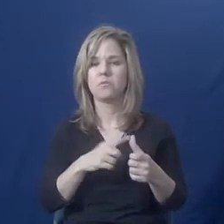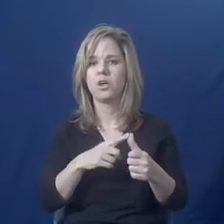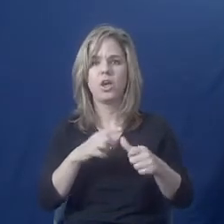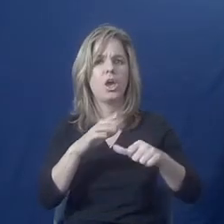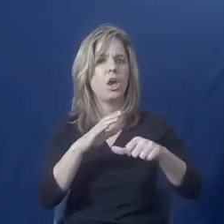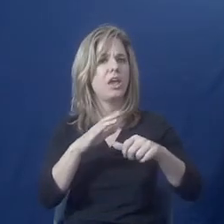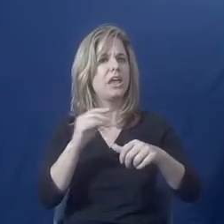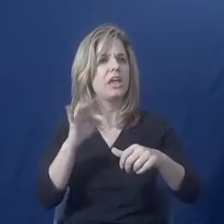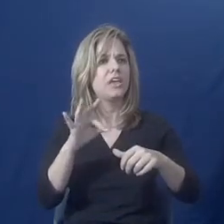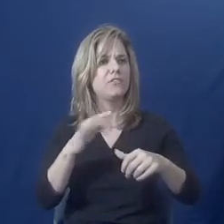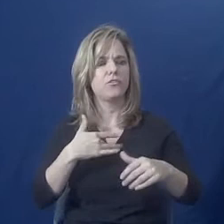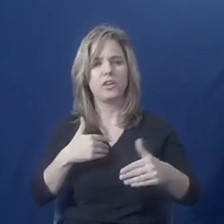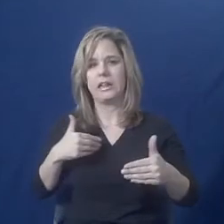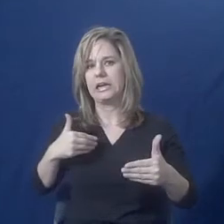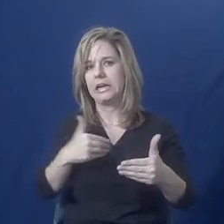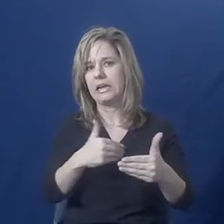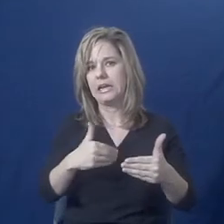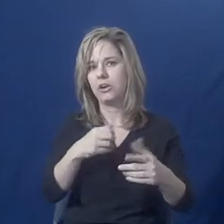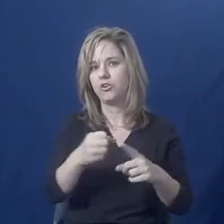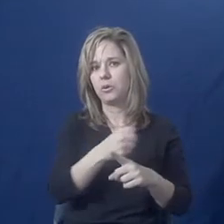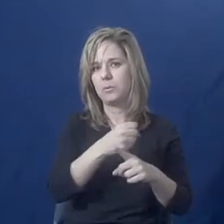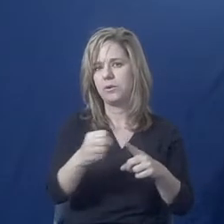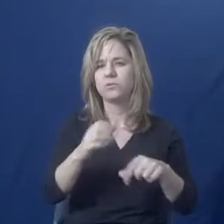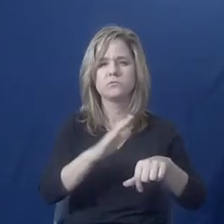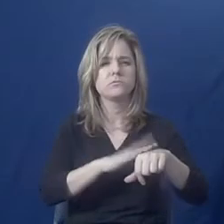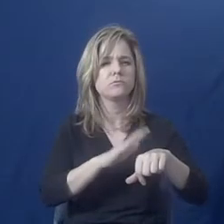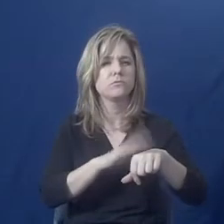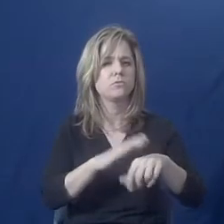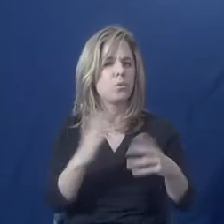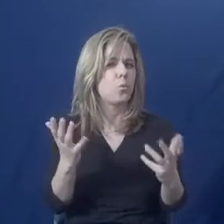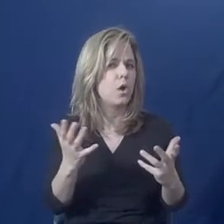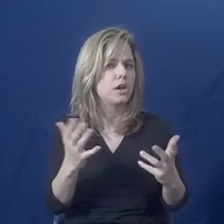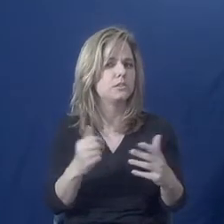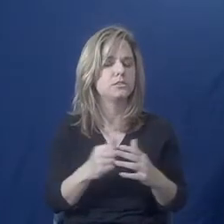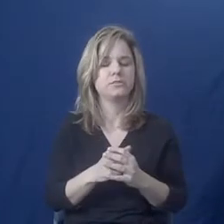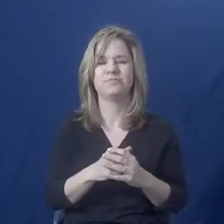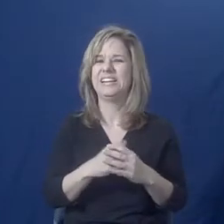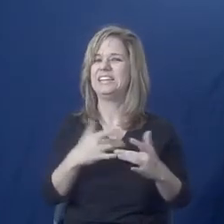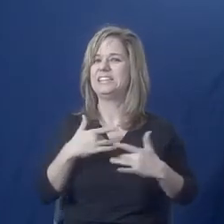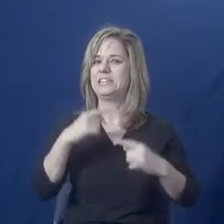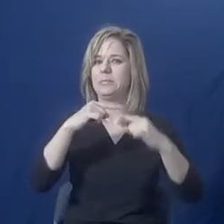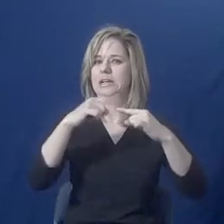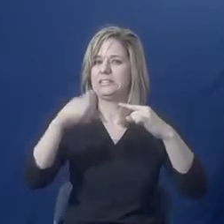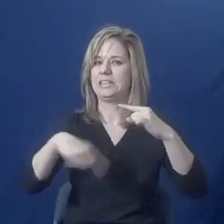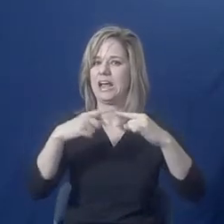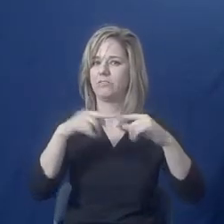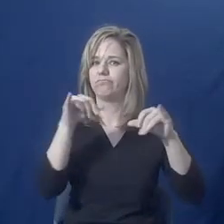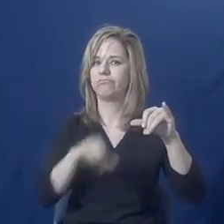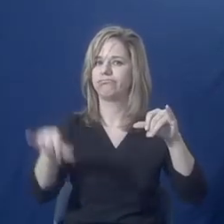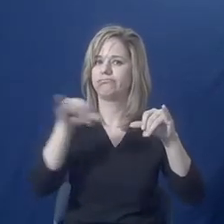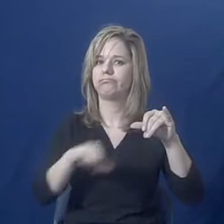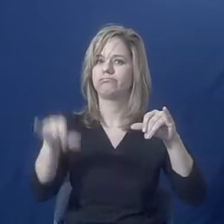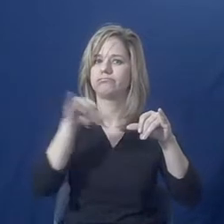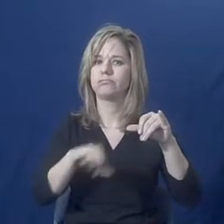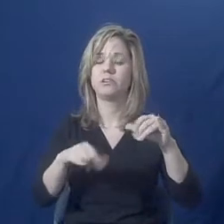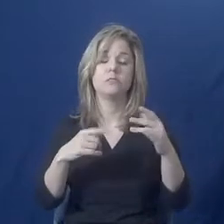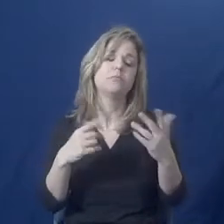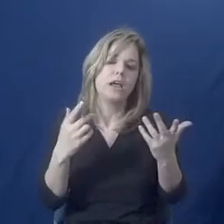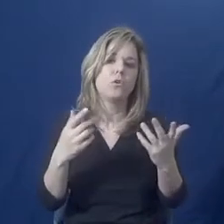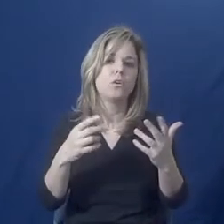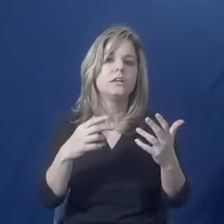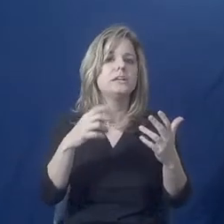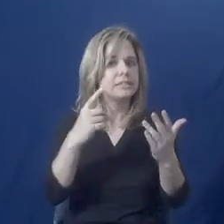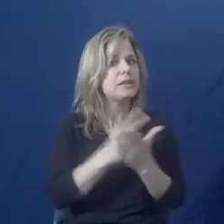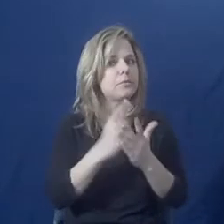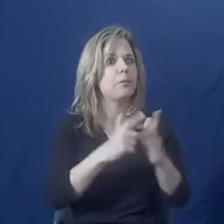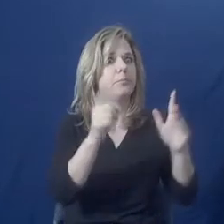It's usually a cycle and so sometimes you can kind of see, sometimes it comes out of nowhere, but sometimes you